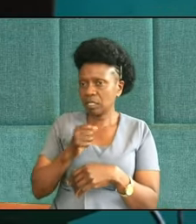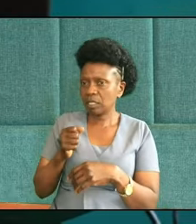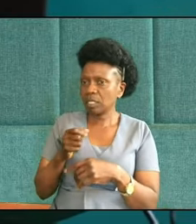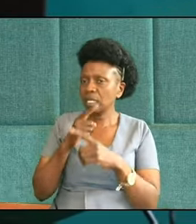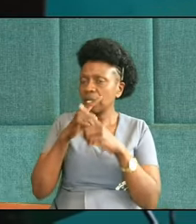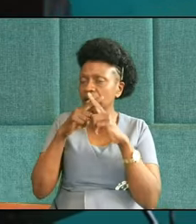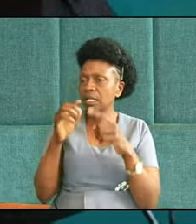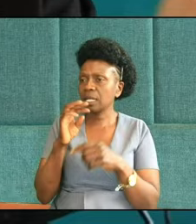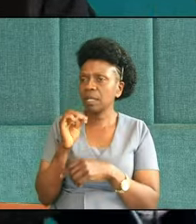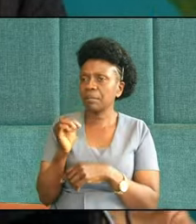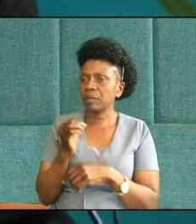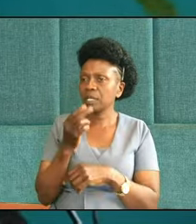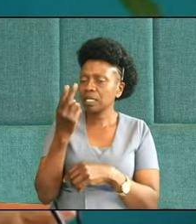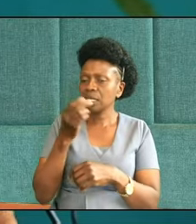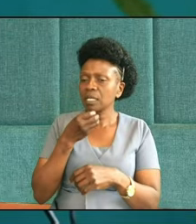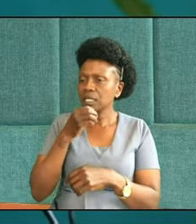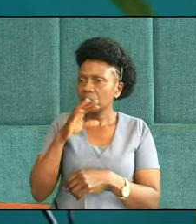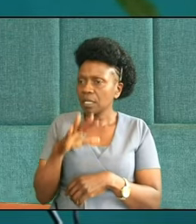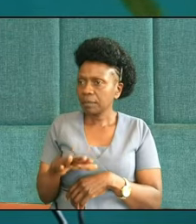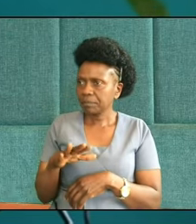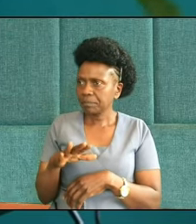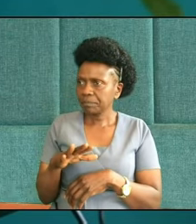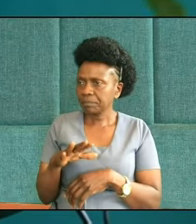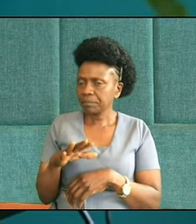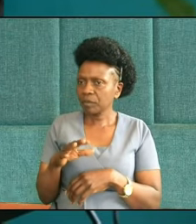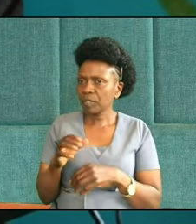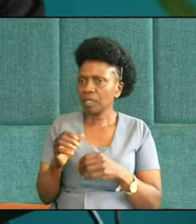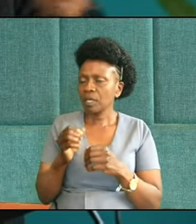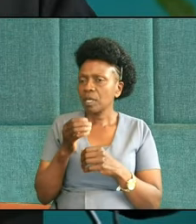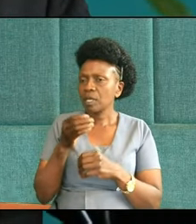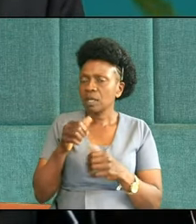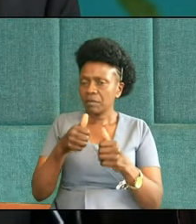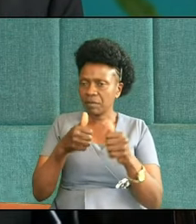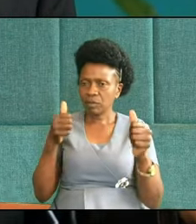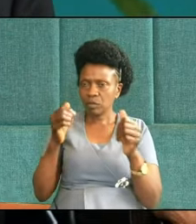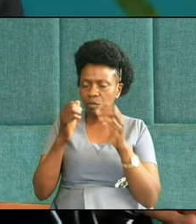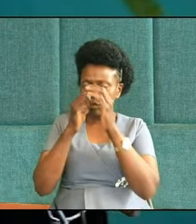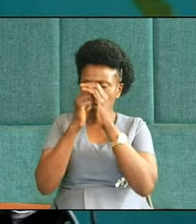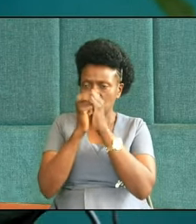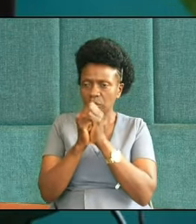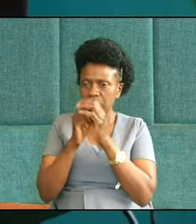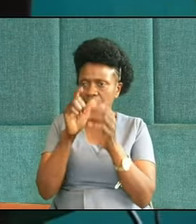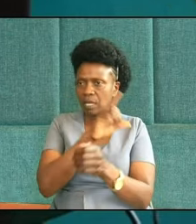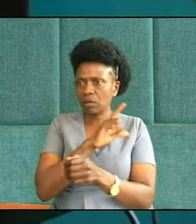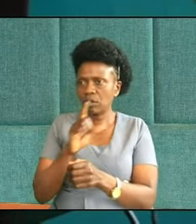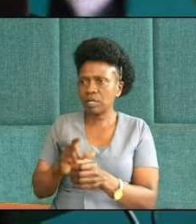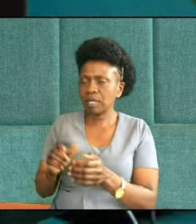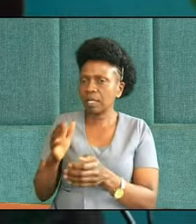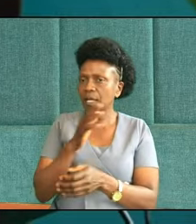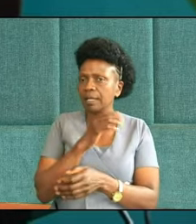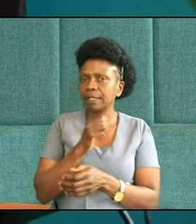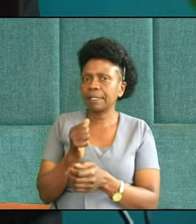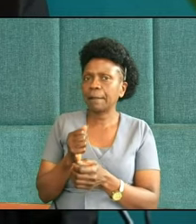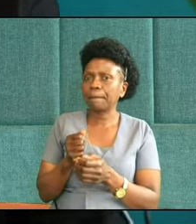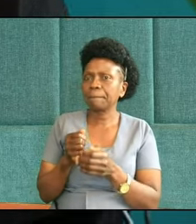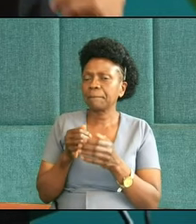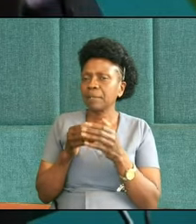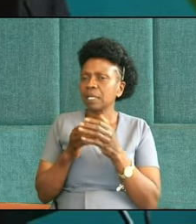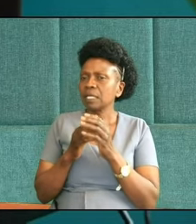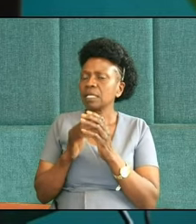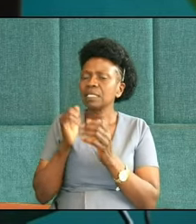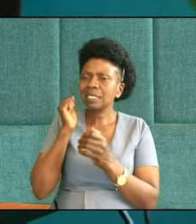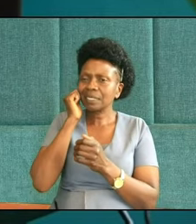Tamar and he is also put to death by the Lord and they end up with no children and it's a tragic story.